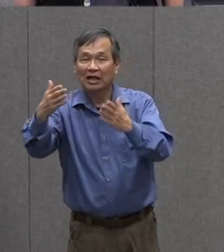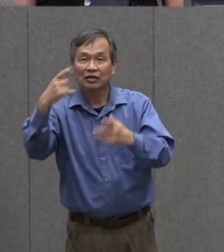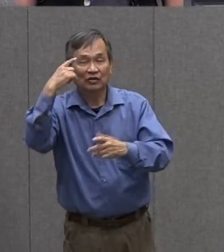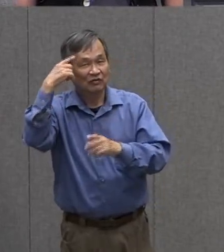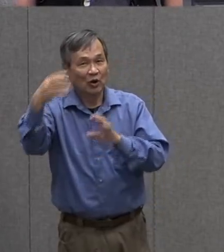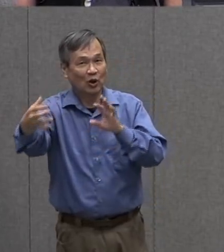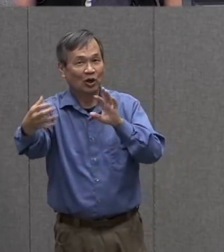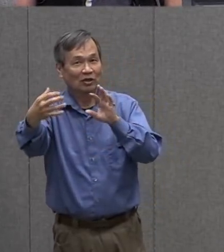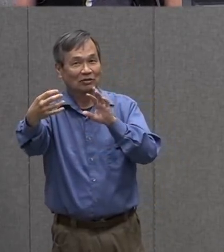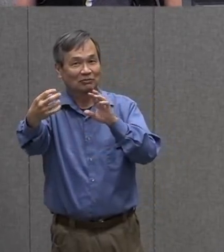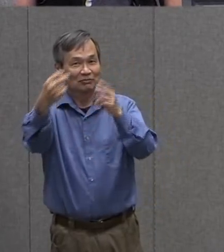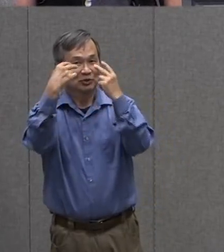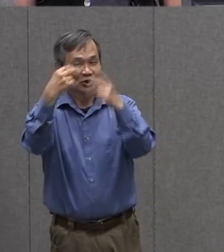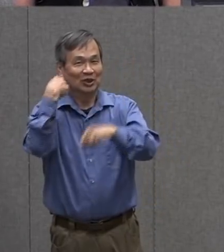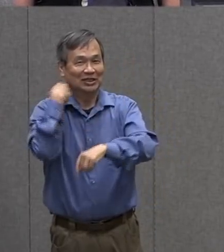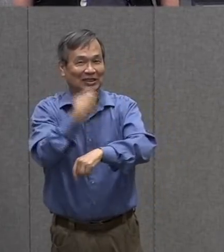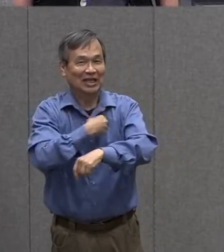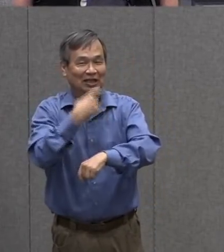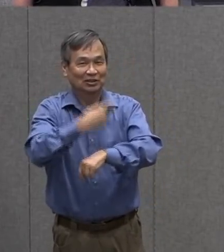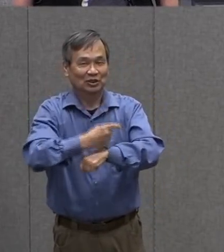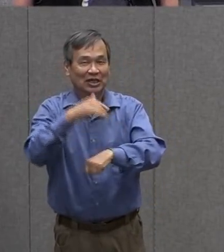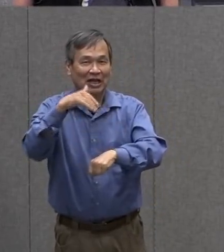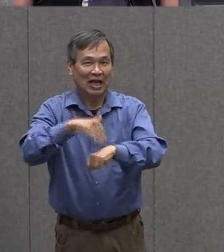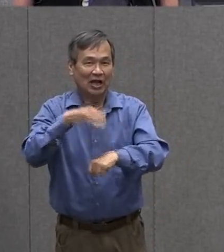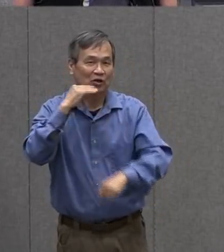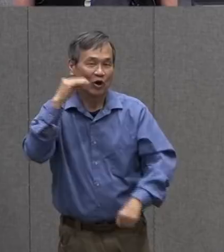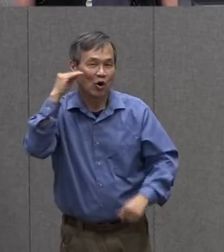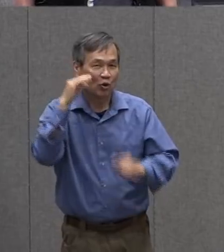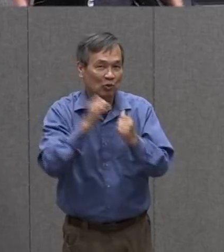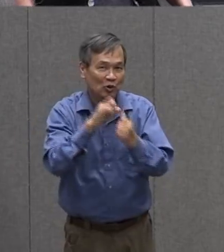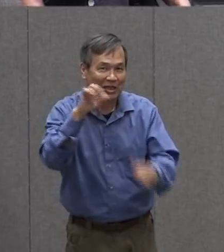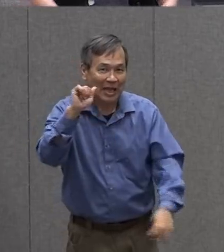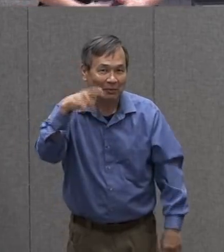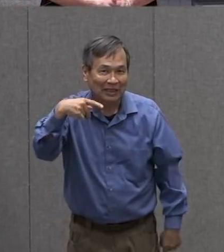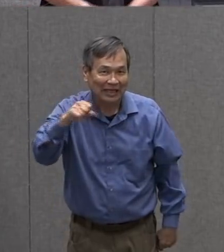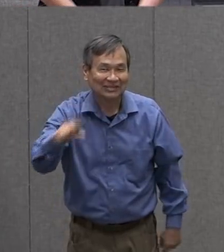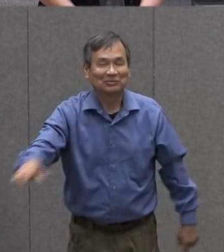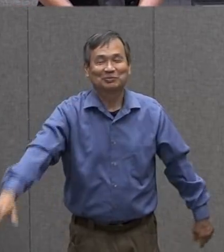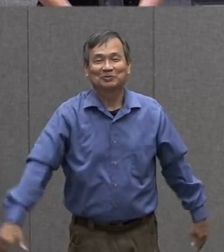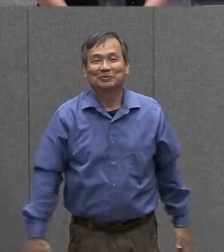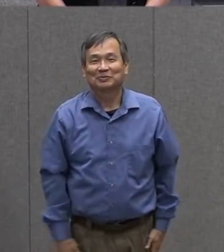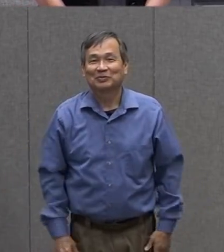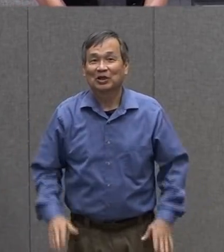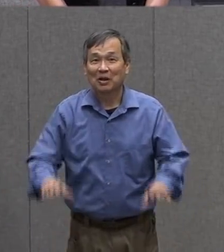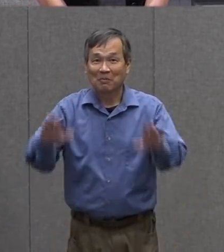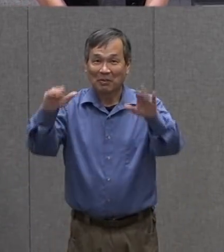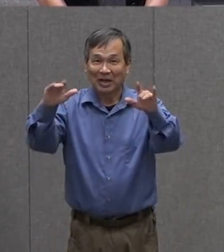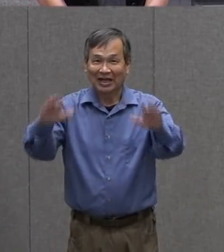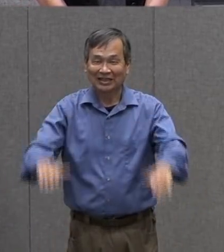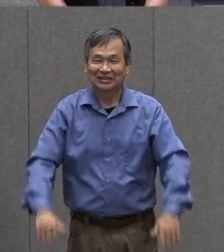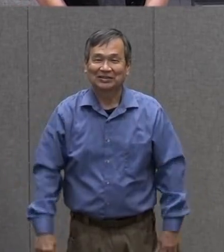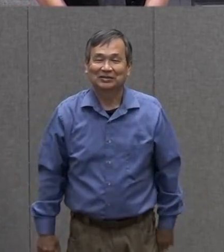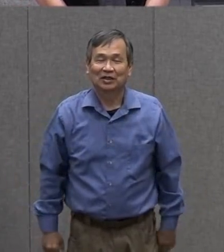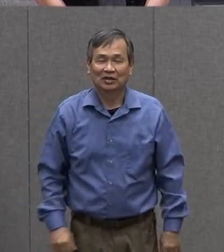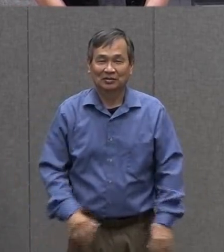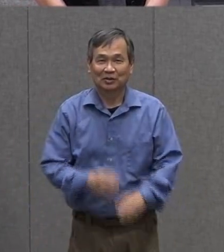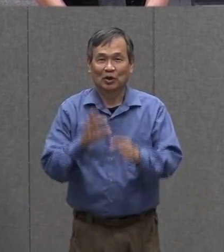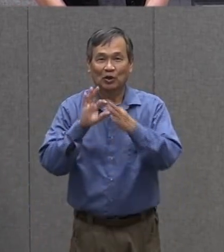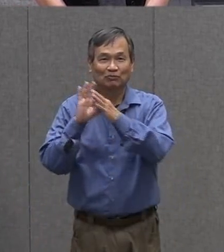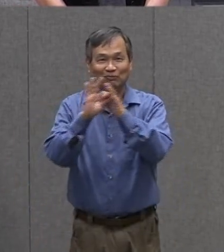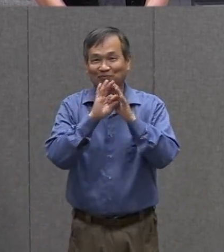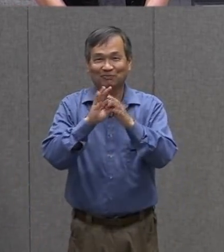us today for At Home with APS. Have a great day till we're together again.